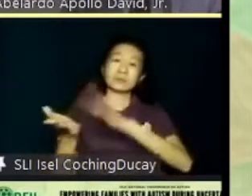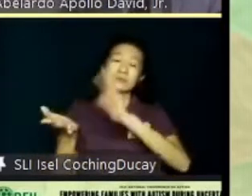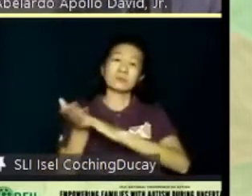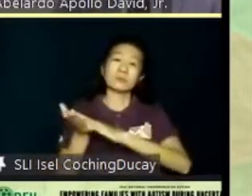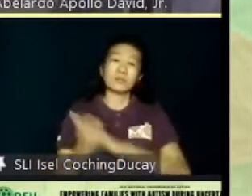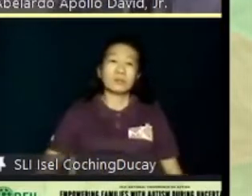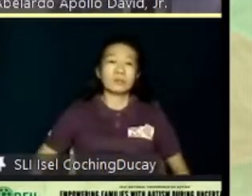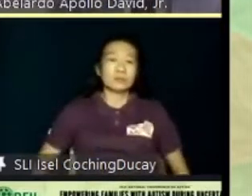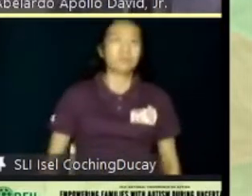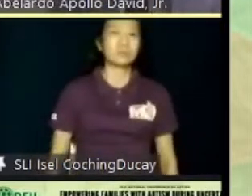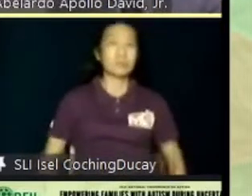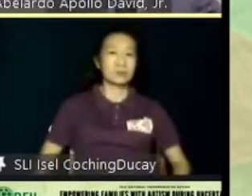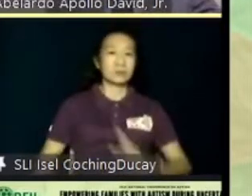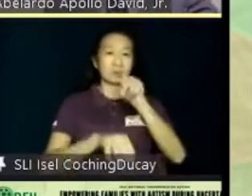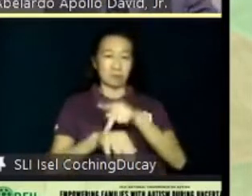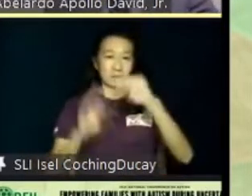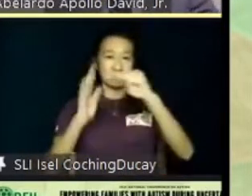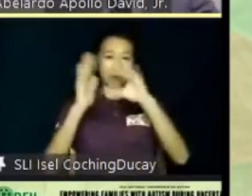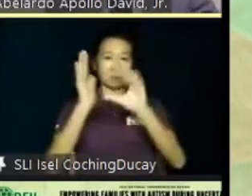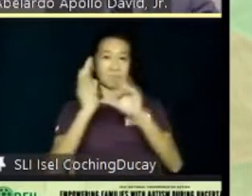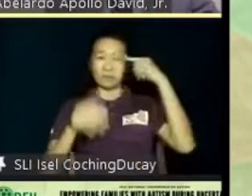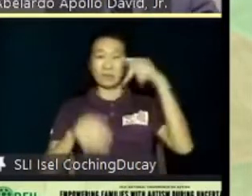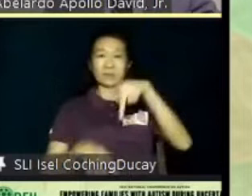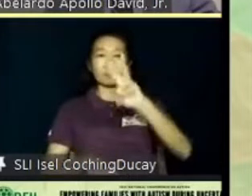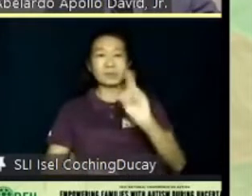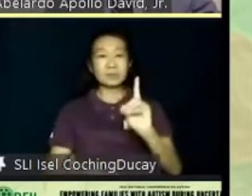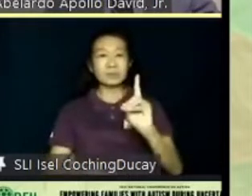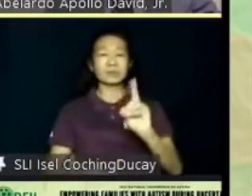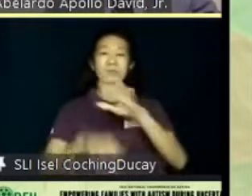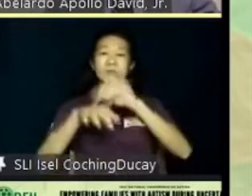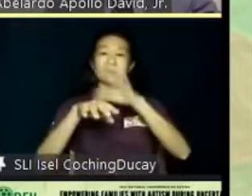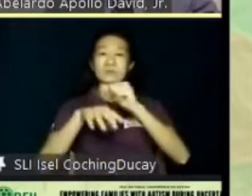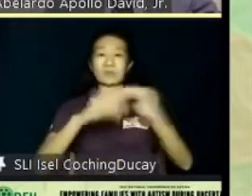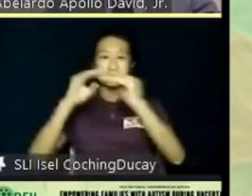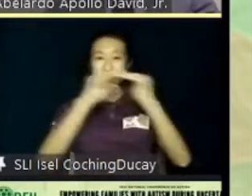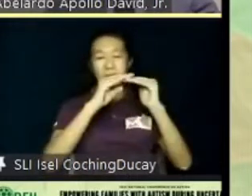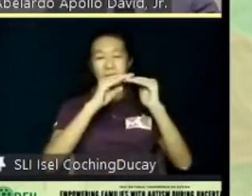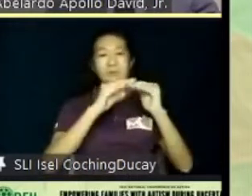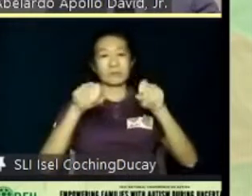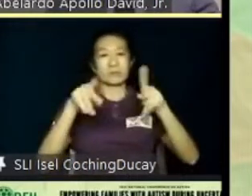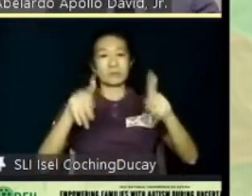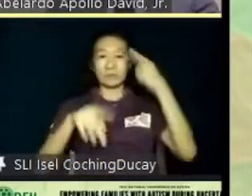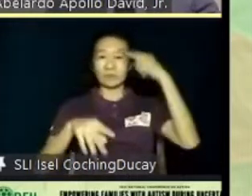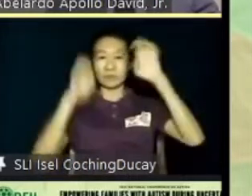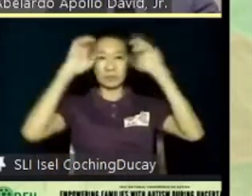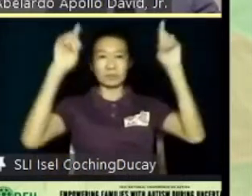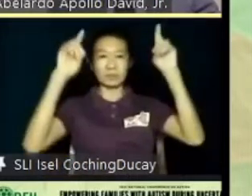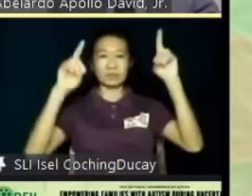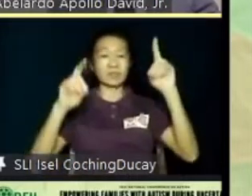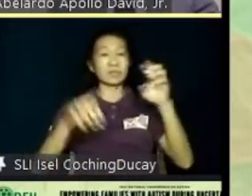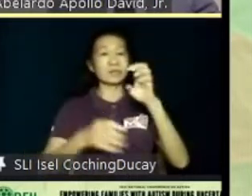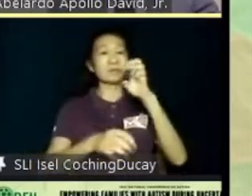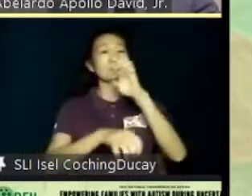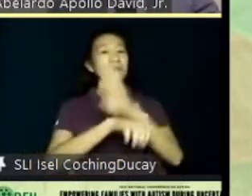The Philippines' Magna Carta for PWD calls for equal opportunities for education and employment